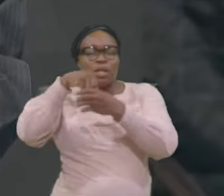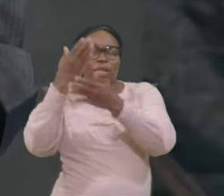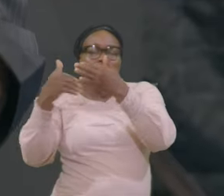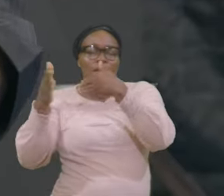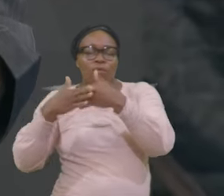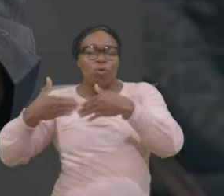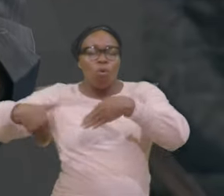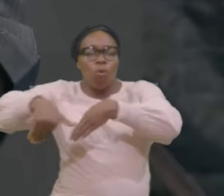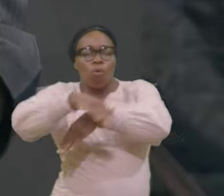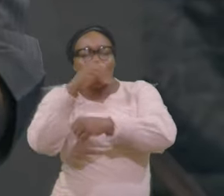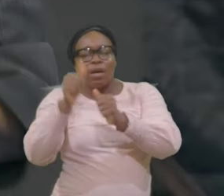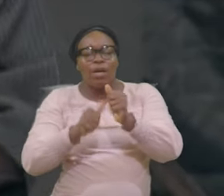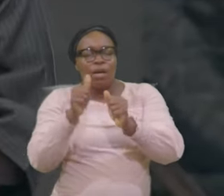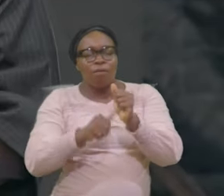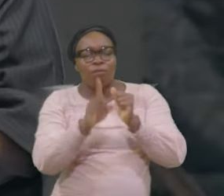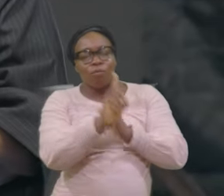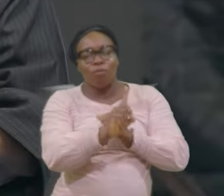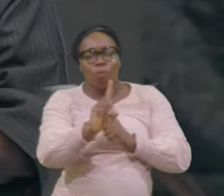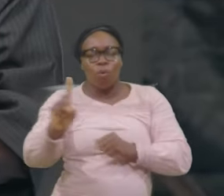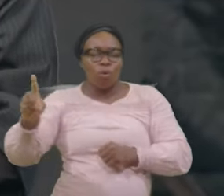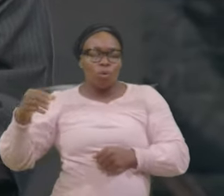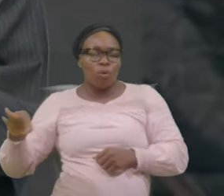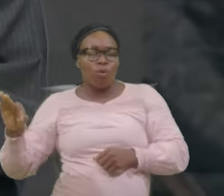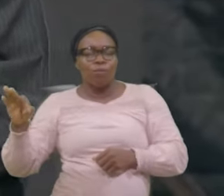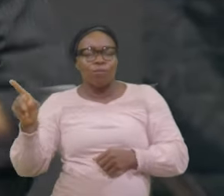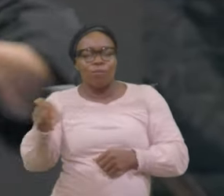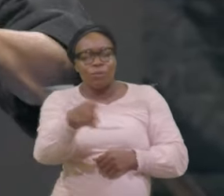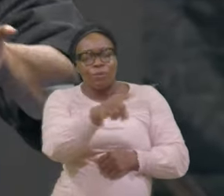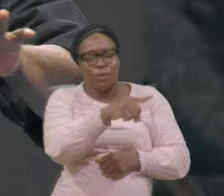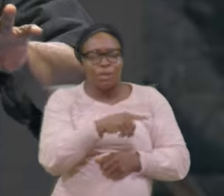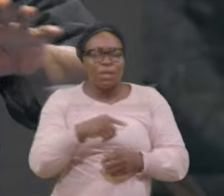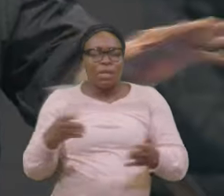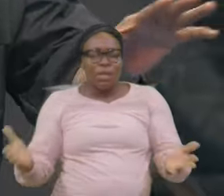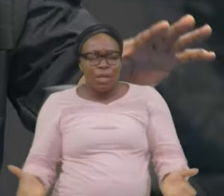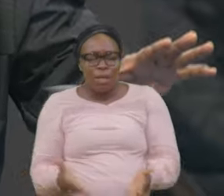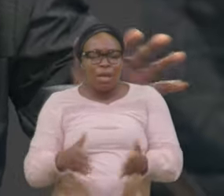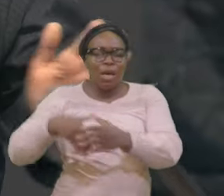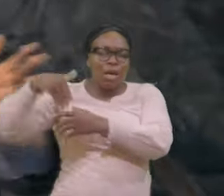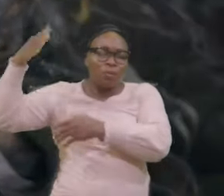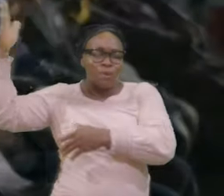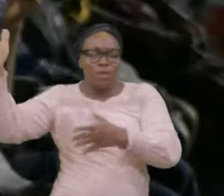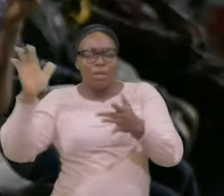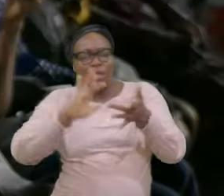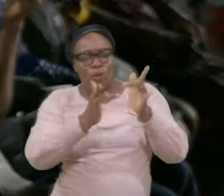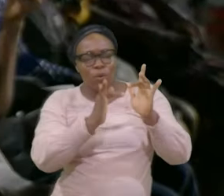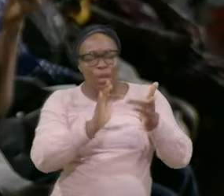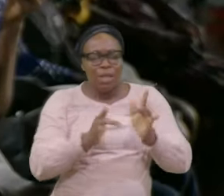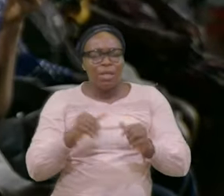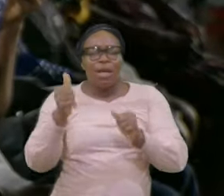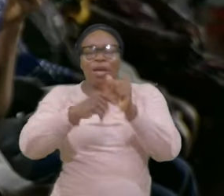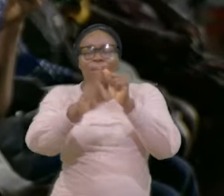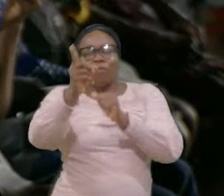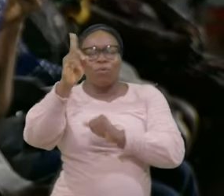Of them Here At the Alpha location There Online Everywhere We are connected We are